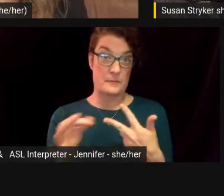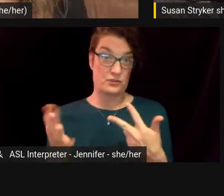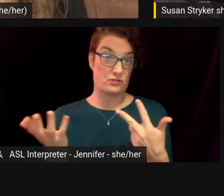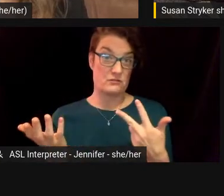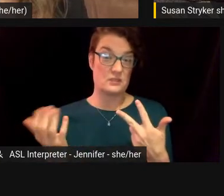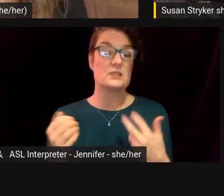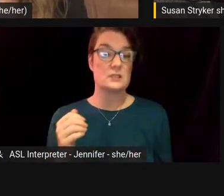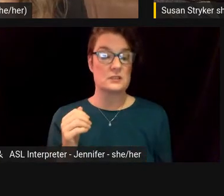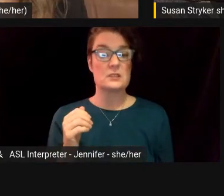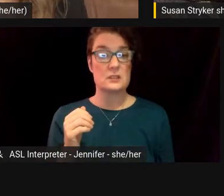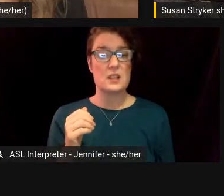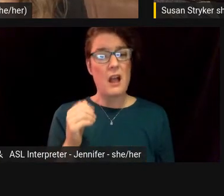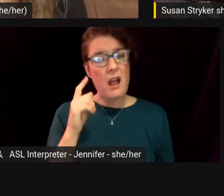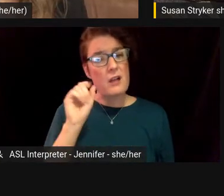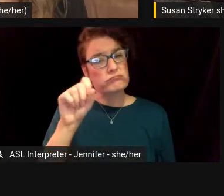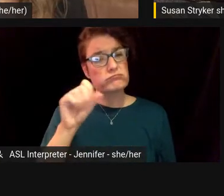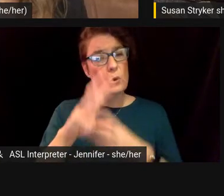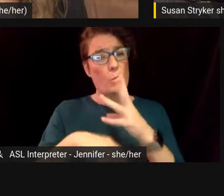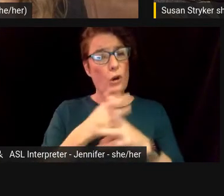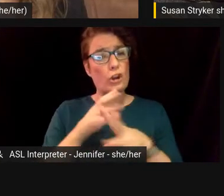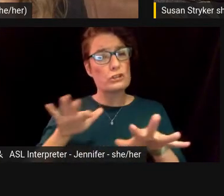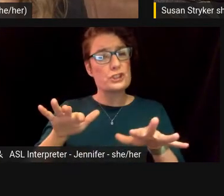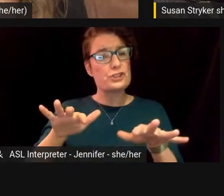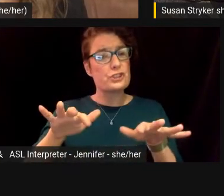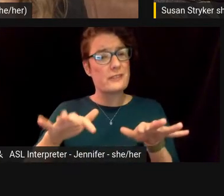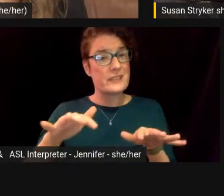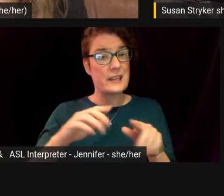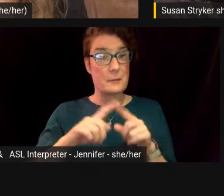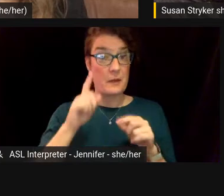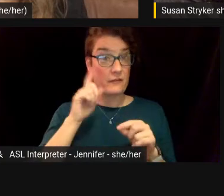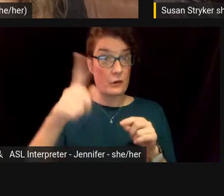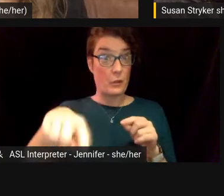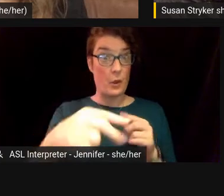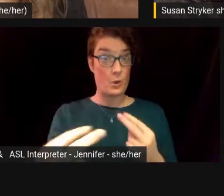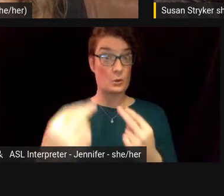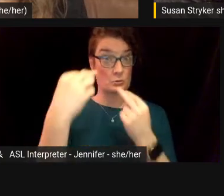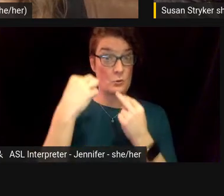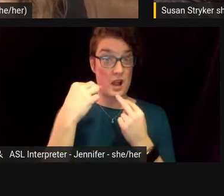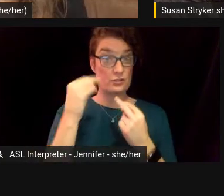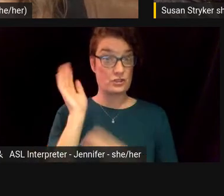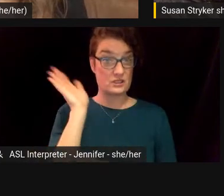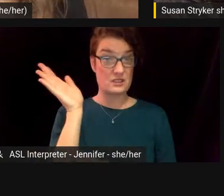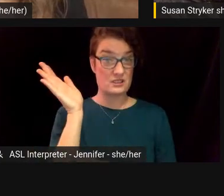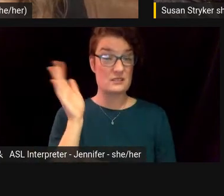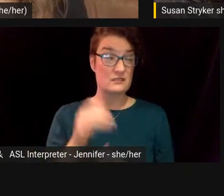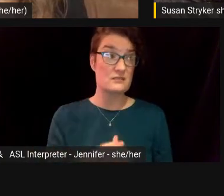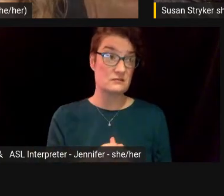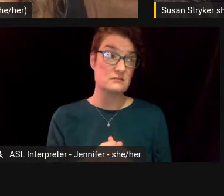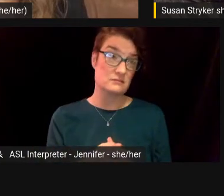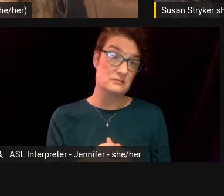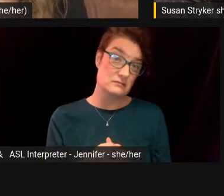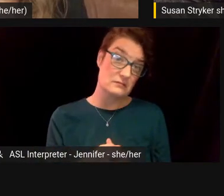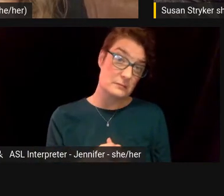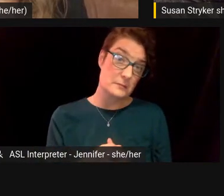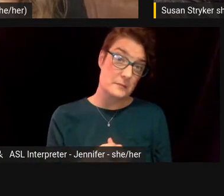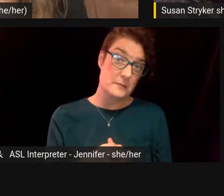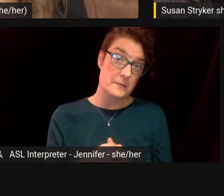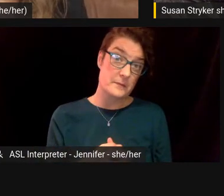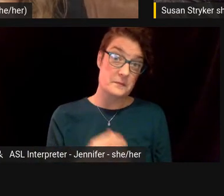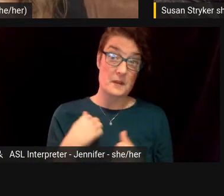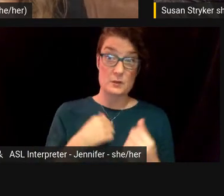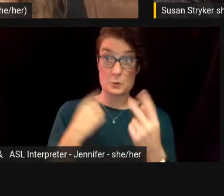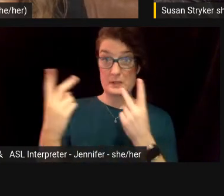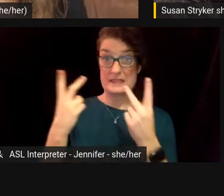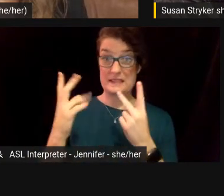I think the world is shifting, but I think for those listening in, um, you know, as much as we see trans